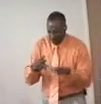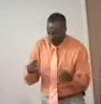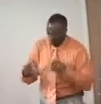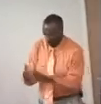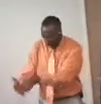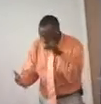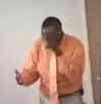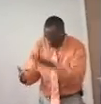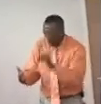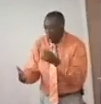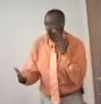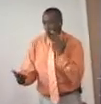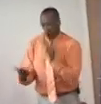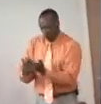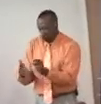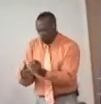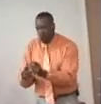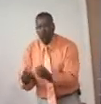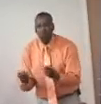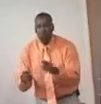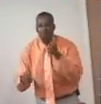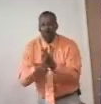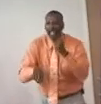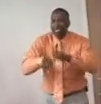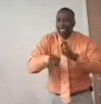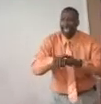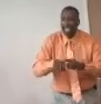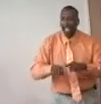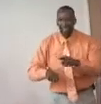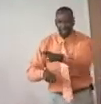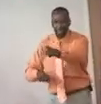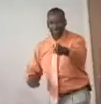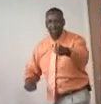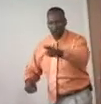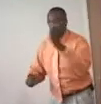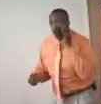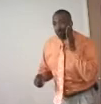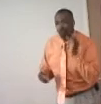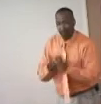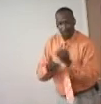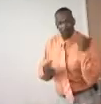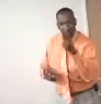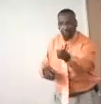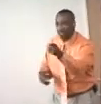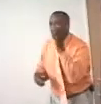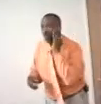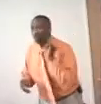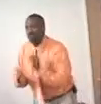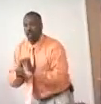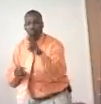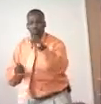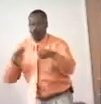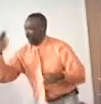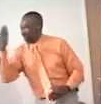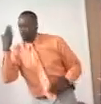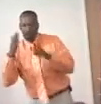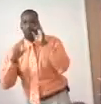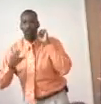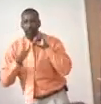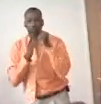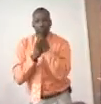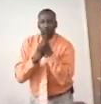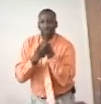a good word at the right time. Anybody here has ever had an experience like that where you're facing a